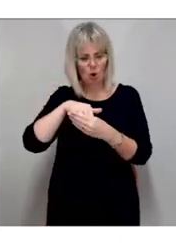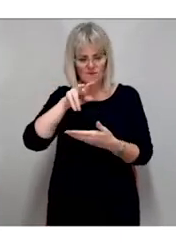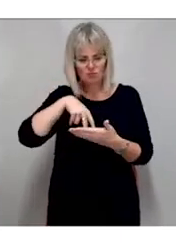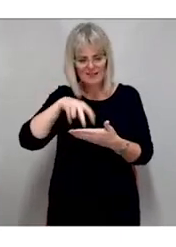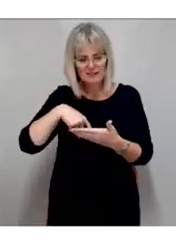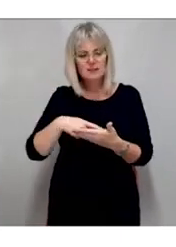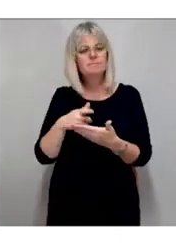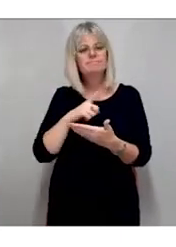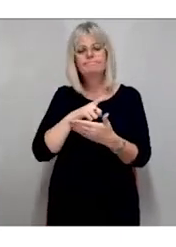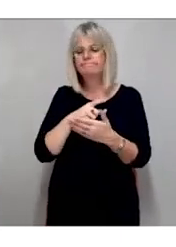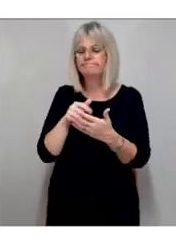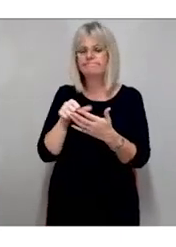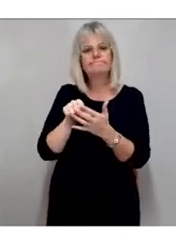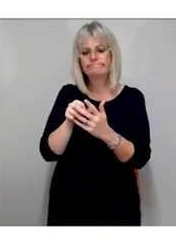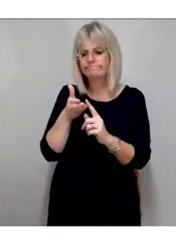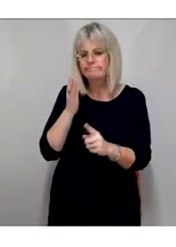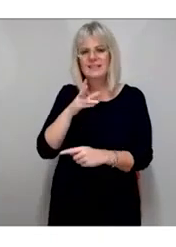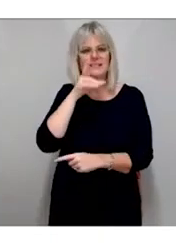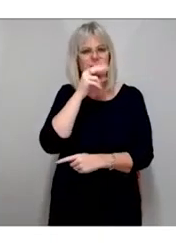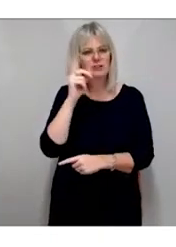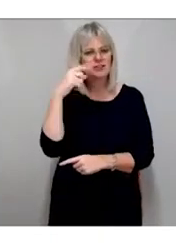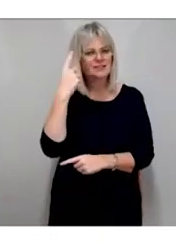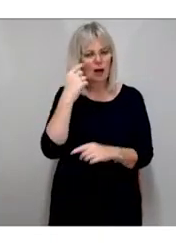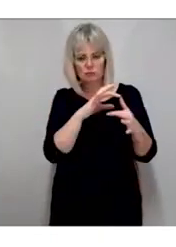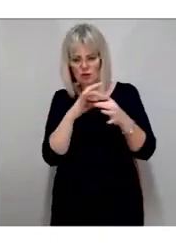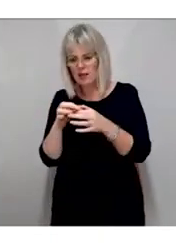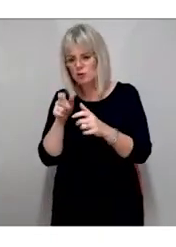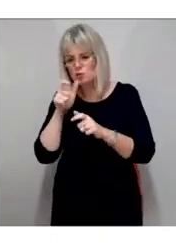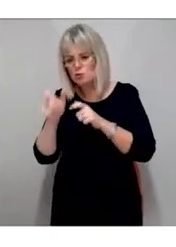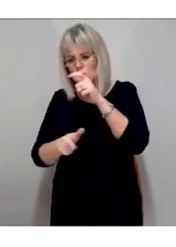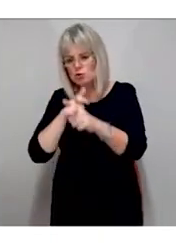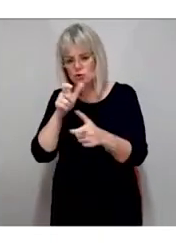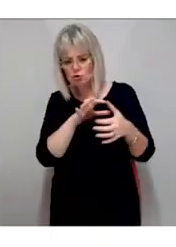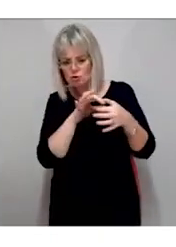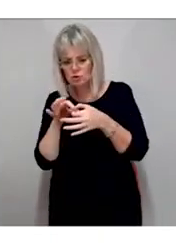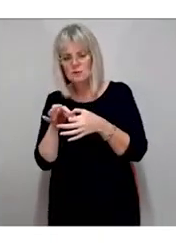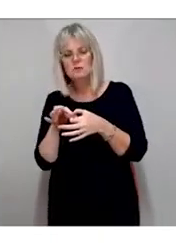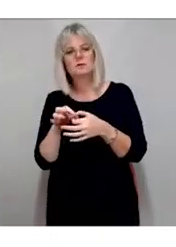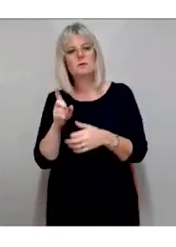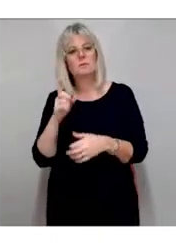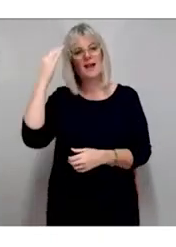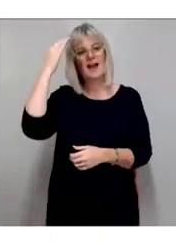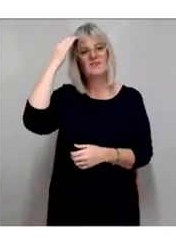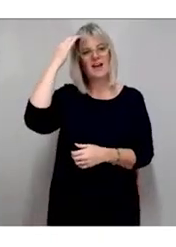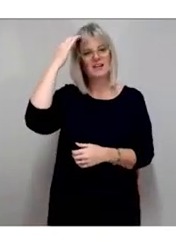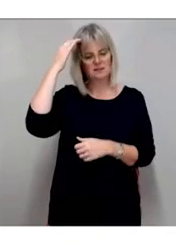and learning how they relate to letters and words. And it affects areas of the brain that process language.